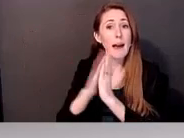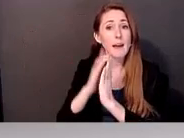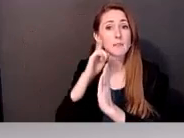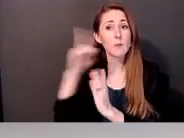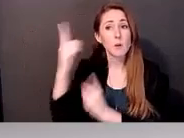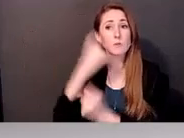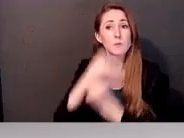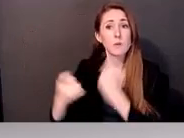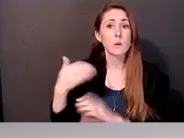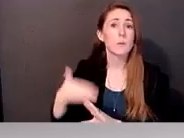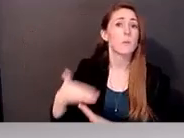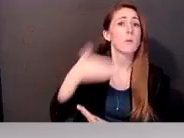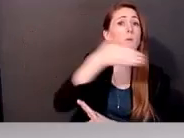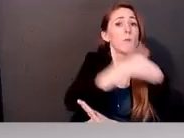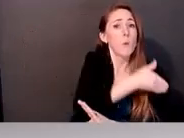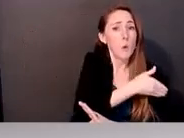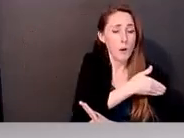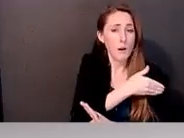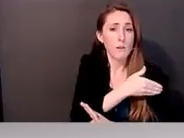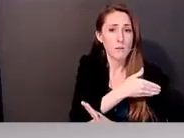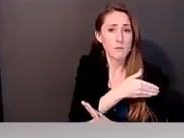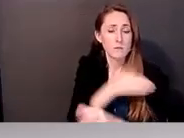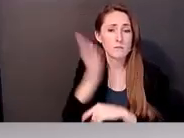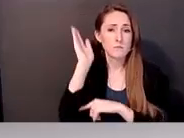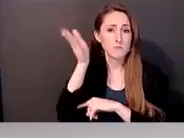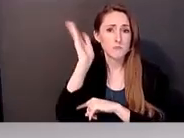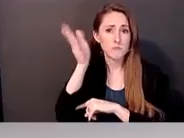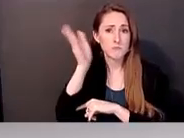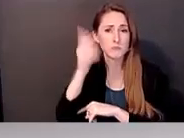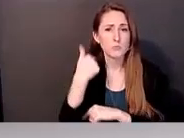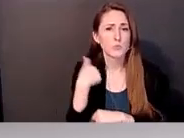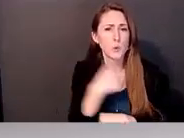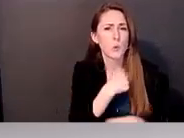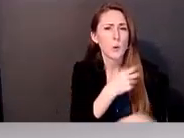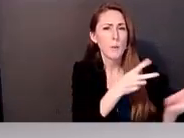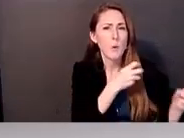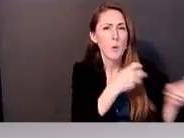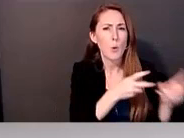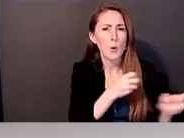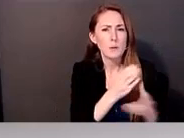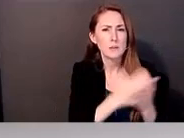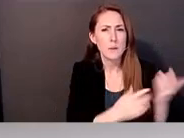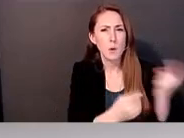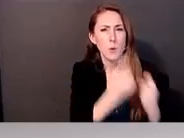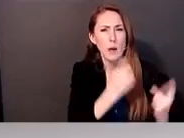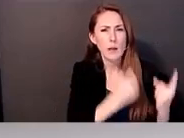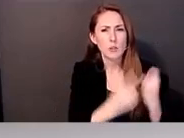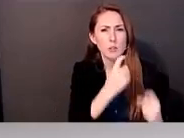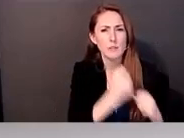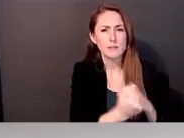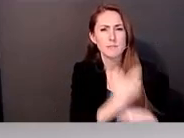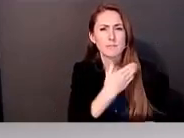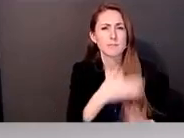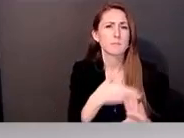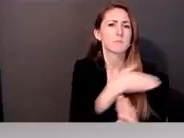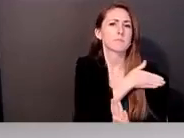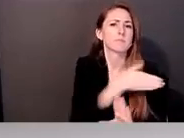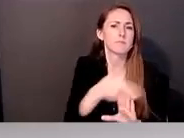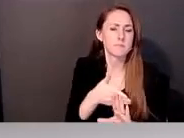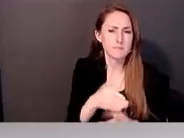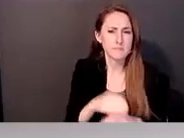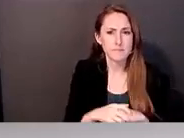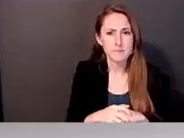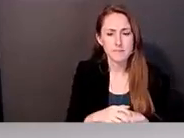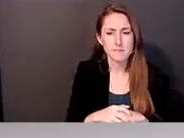from those that seem pertinent or that y'all could perhaps address. So